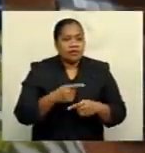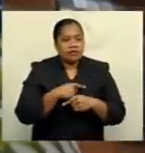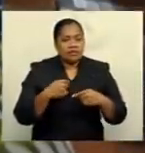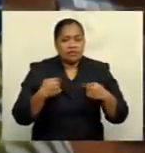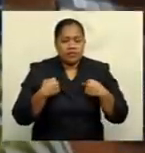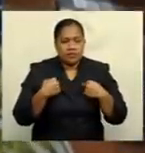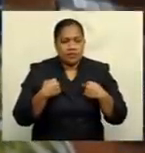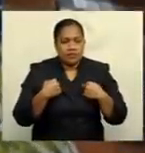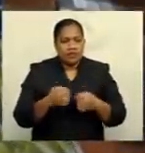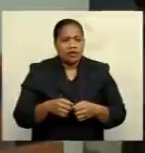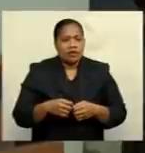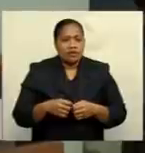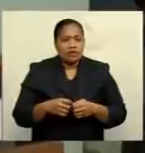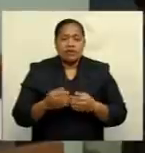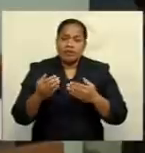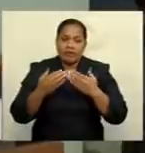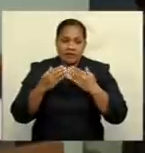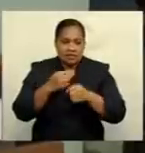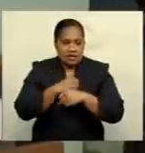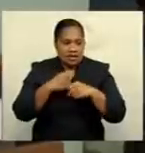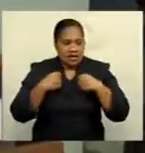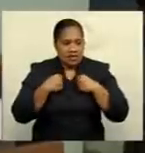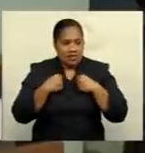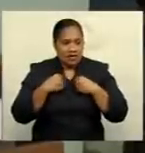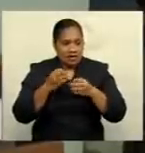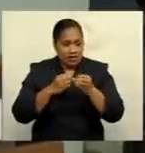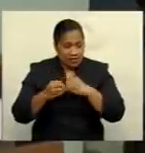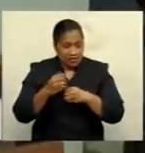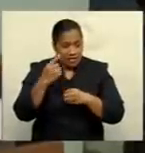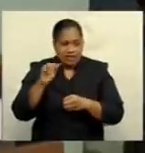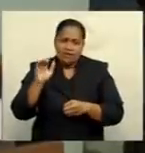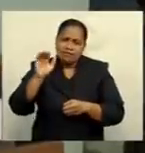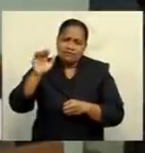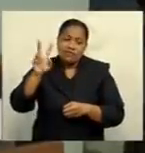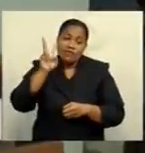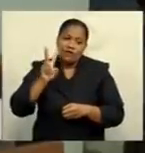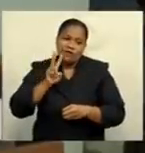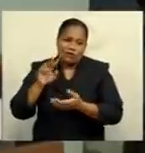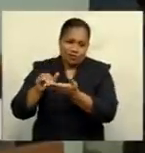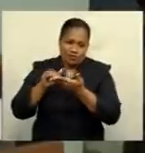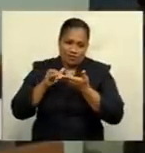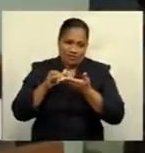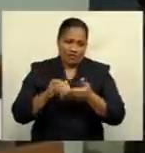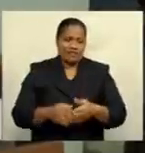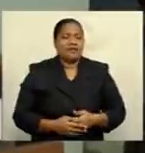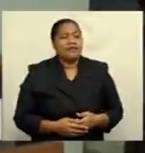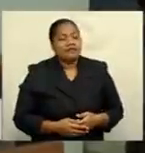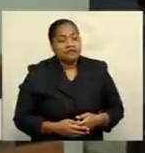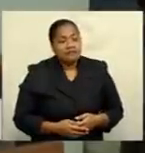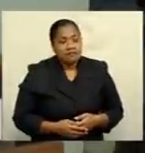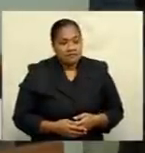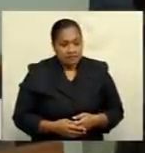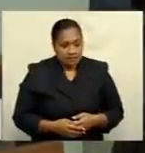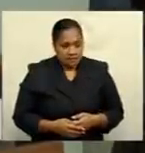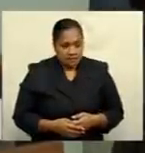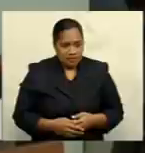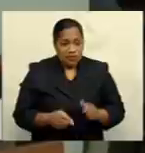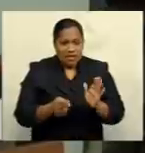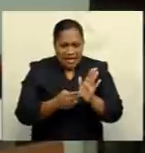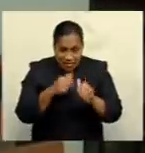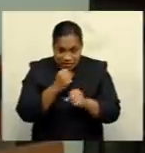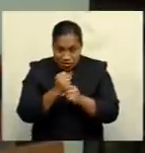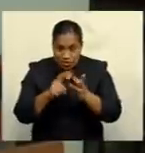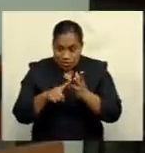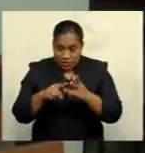for assistance. This is something that we are doing with multiple NGOs across Fiji. So this is just one of the